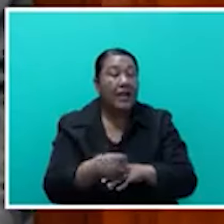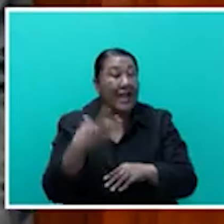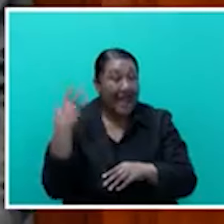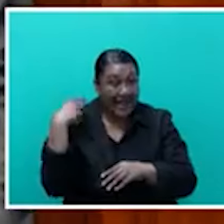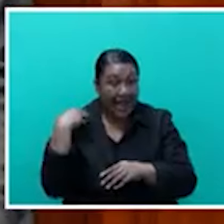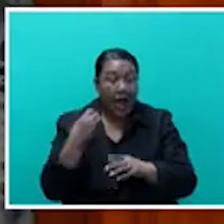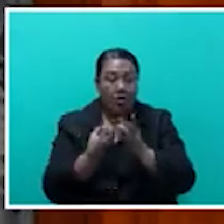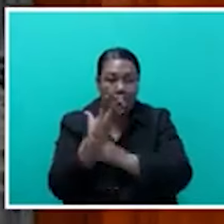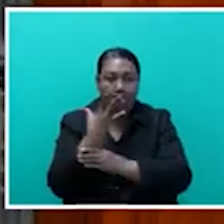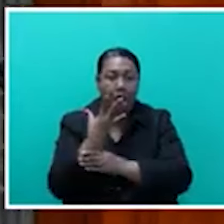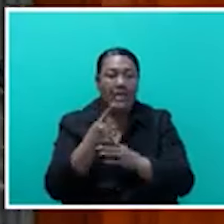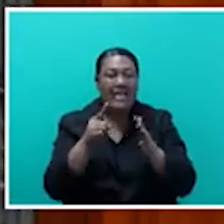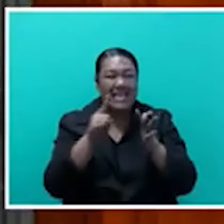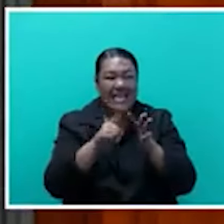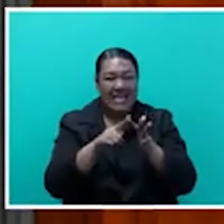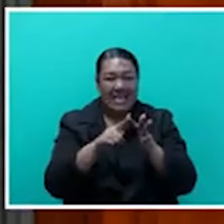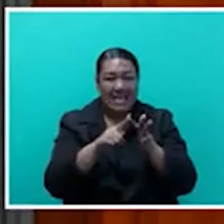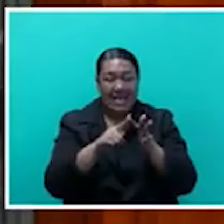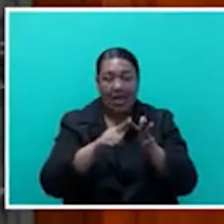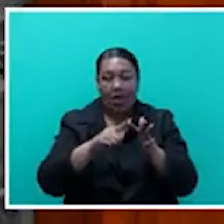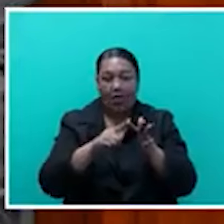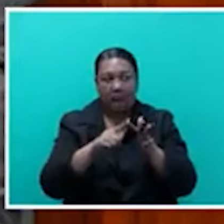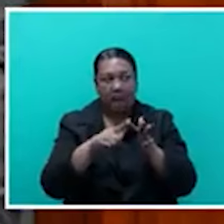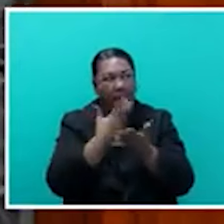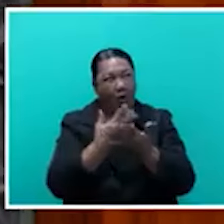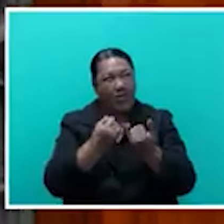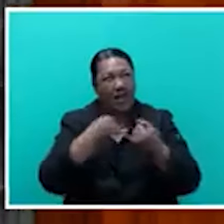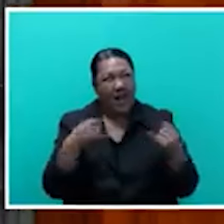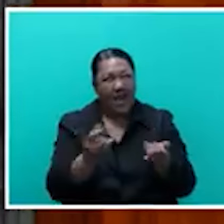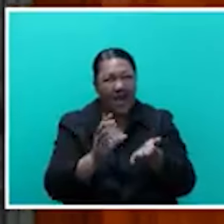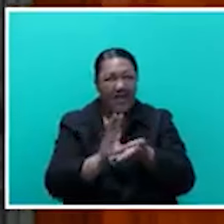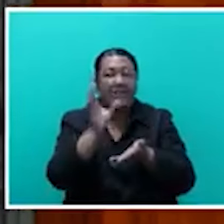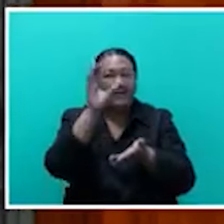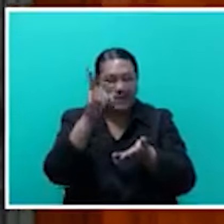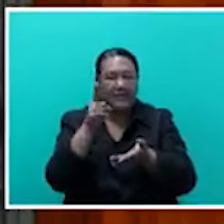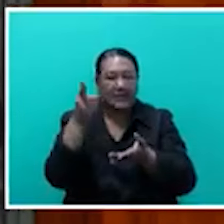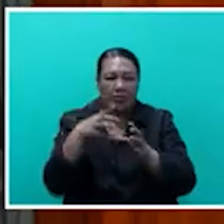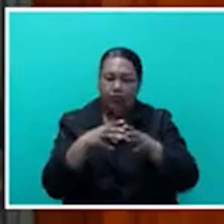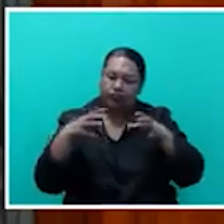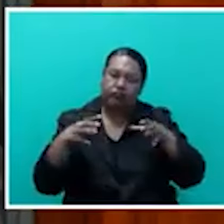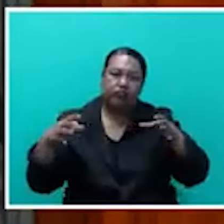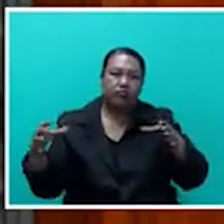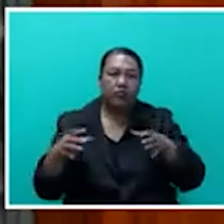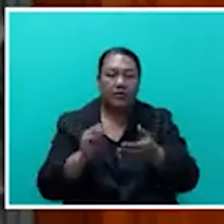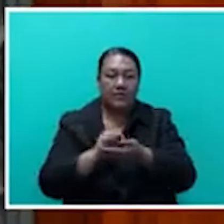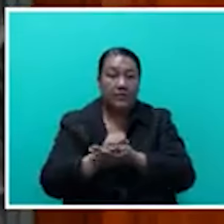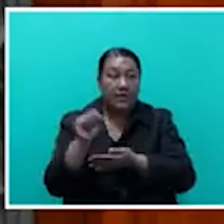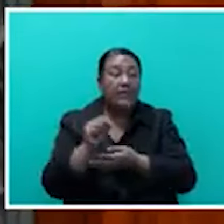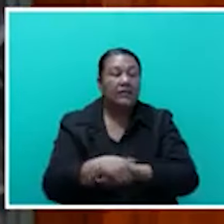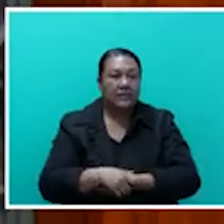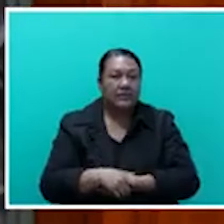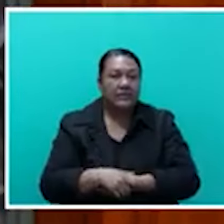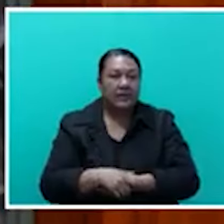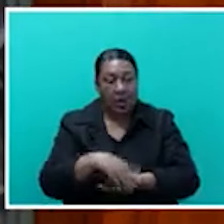e-commerce industry. It exports many other things also, but it has a growing e-commerce industry and I